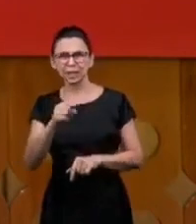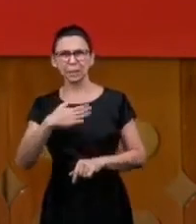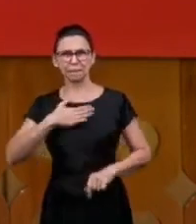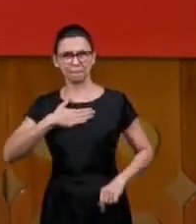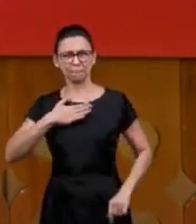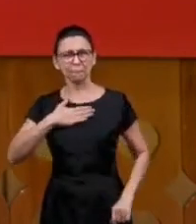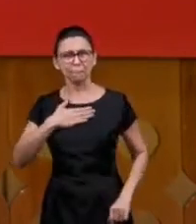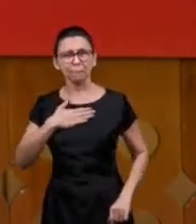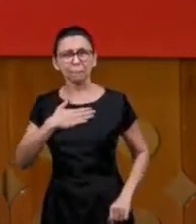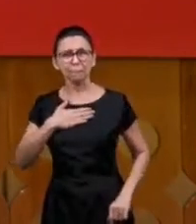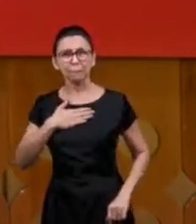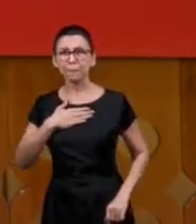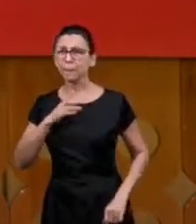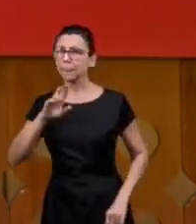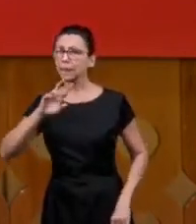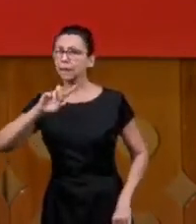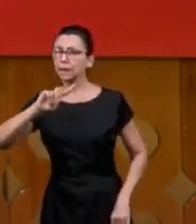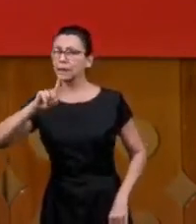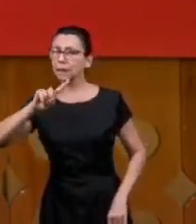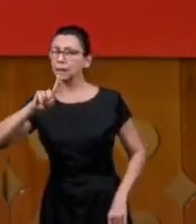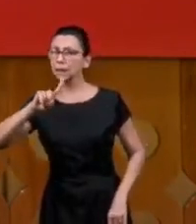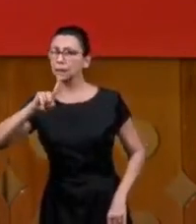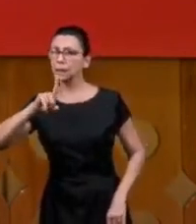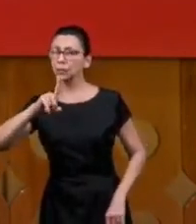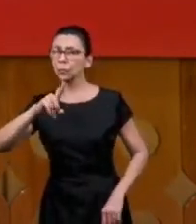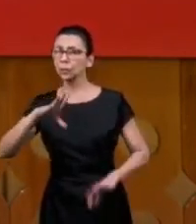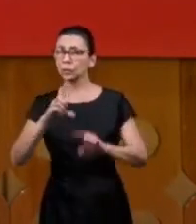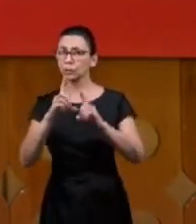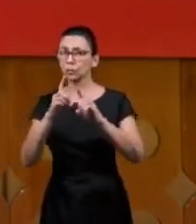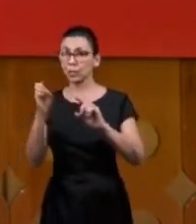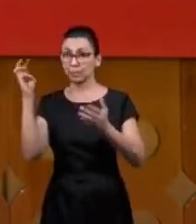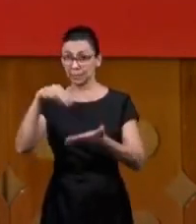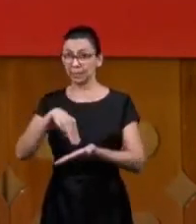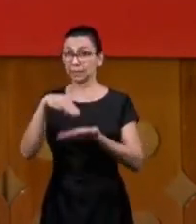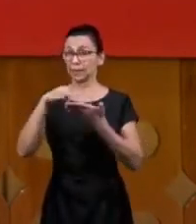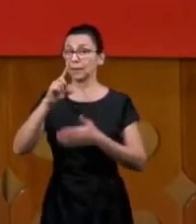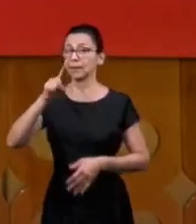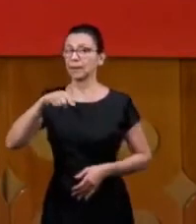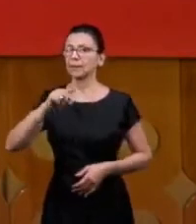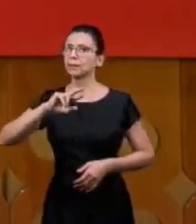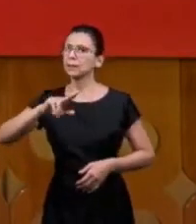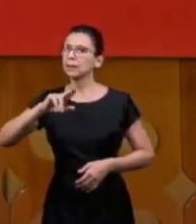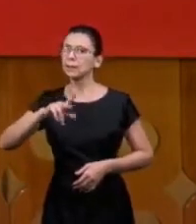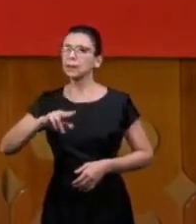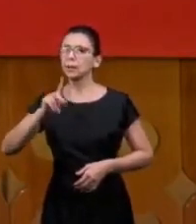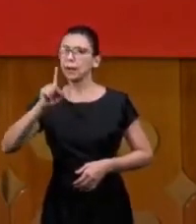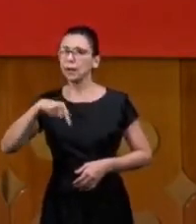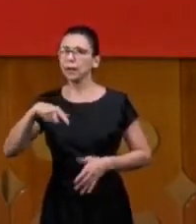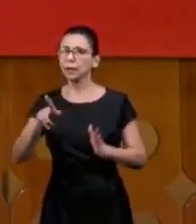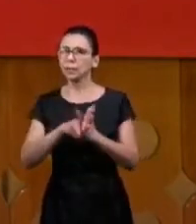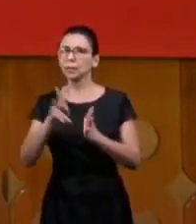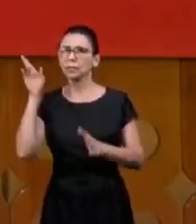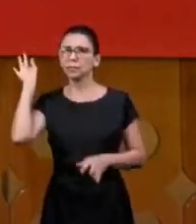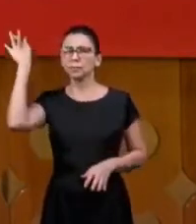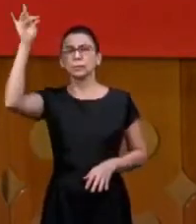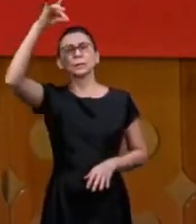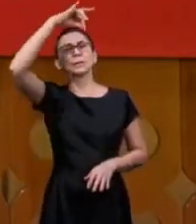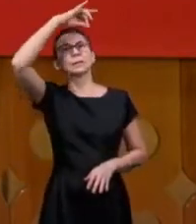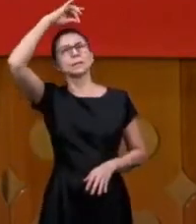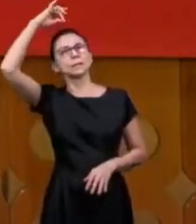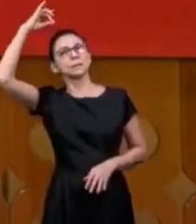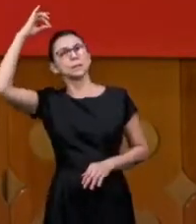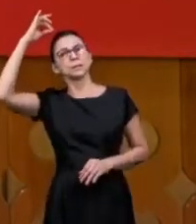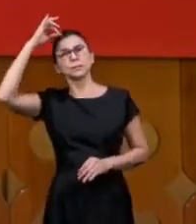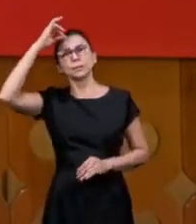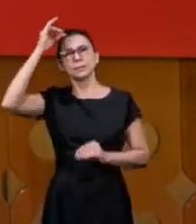doctrine it's not the doctrine of Maranatha Christian church it's the doctrine of the Holy Spirit it's the doctrine